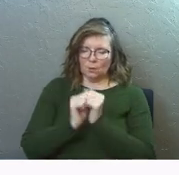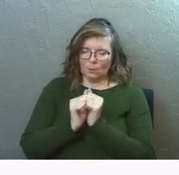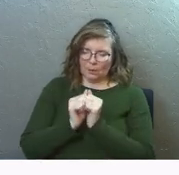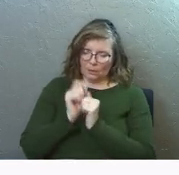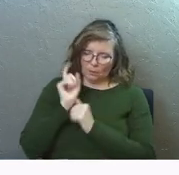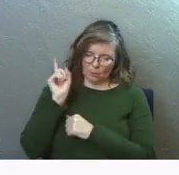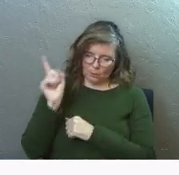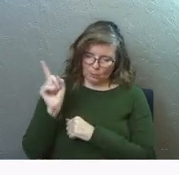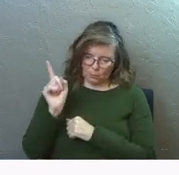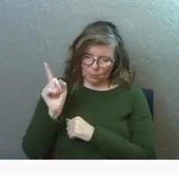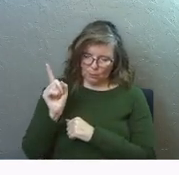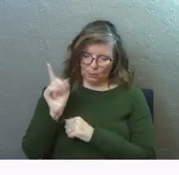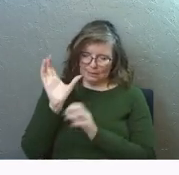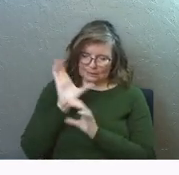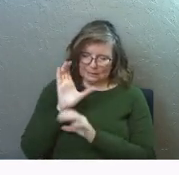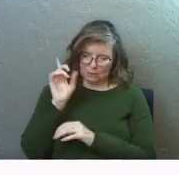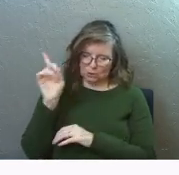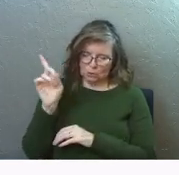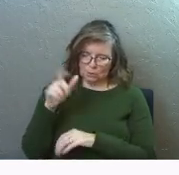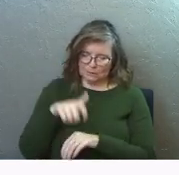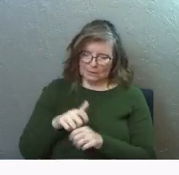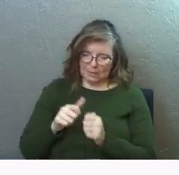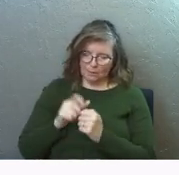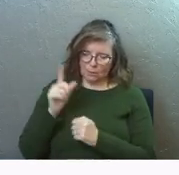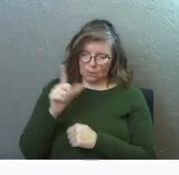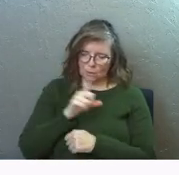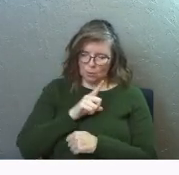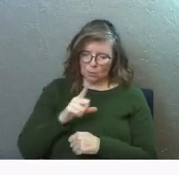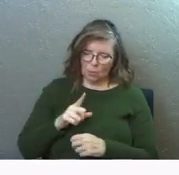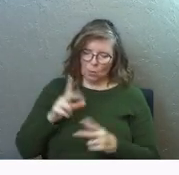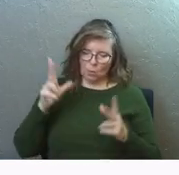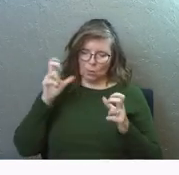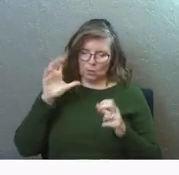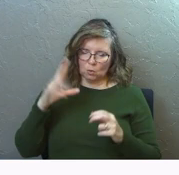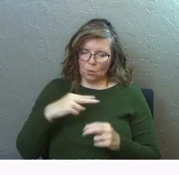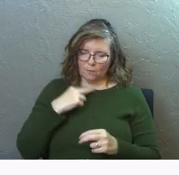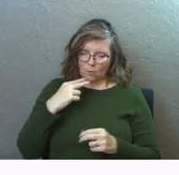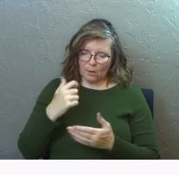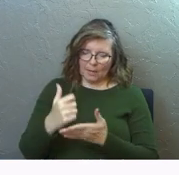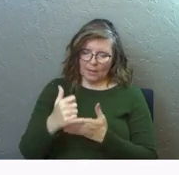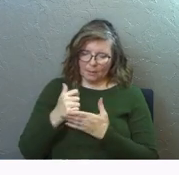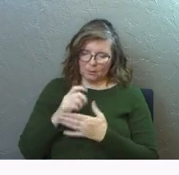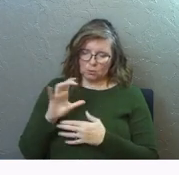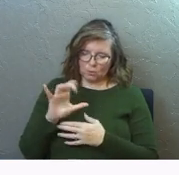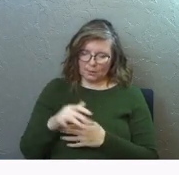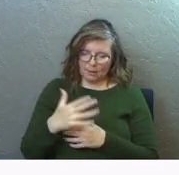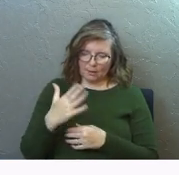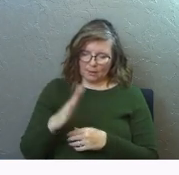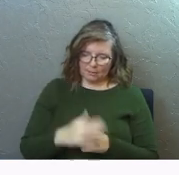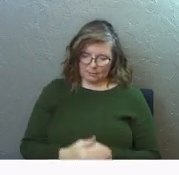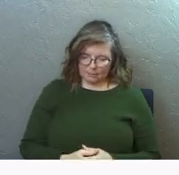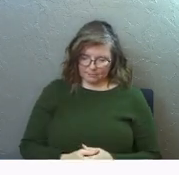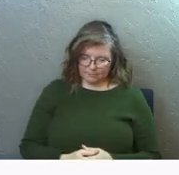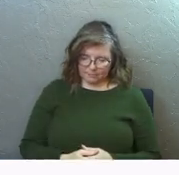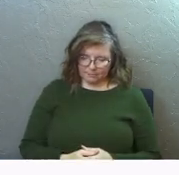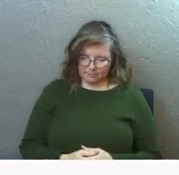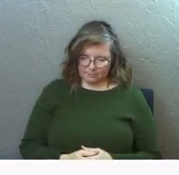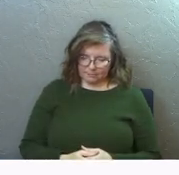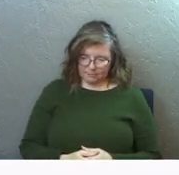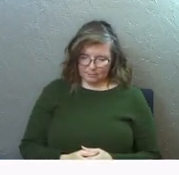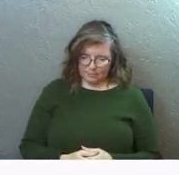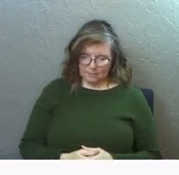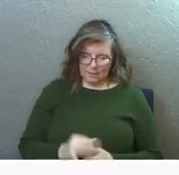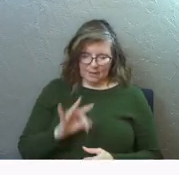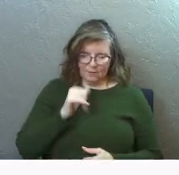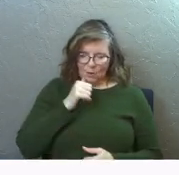with you. We've got to be seeking you, seeking time with you, Lord, to hear your voice. Help us to do that, God. Without the rest,